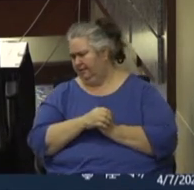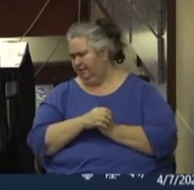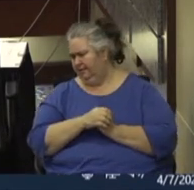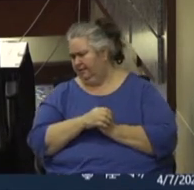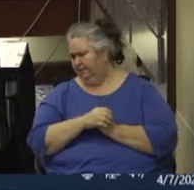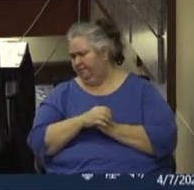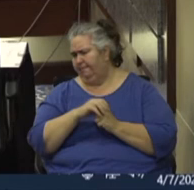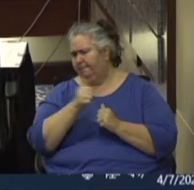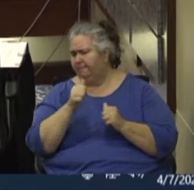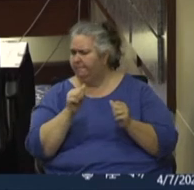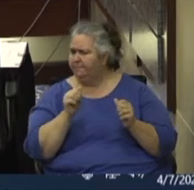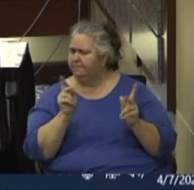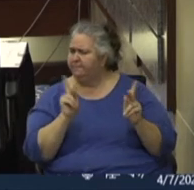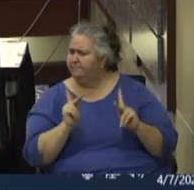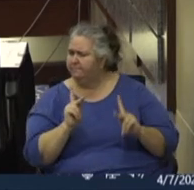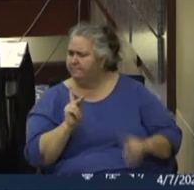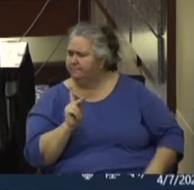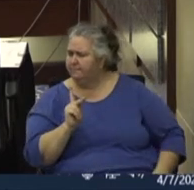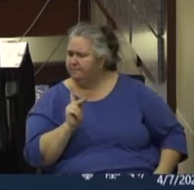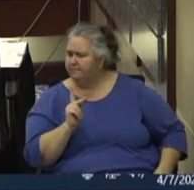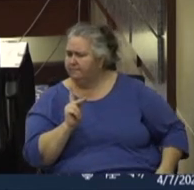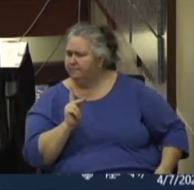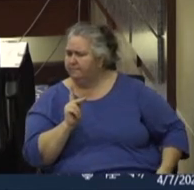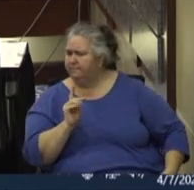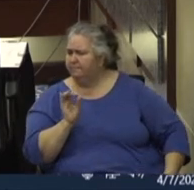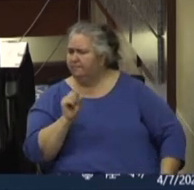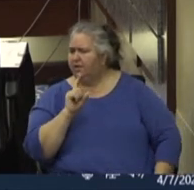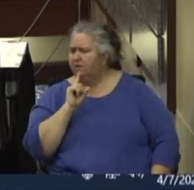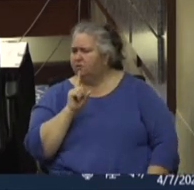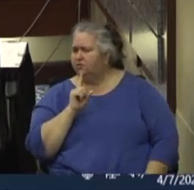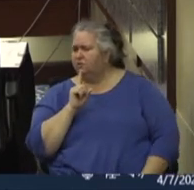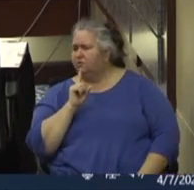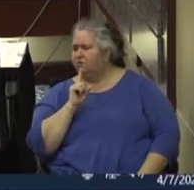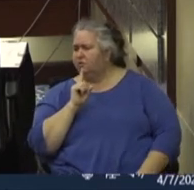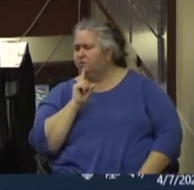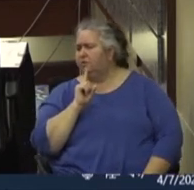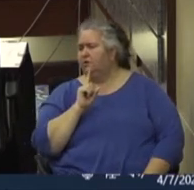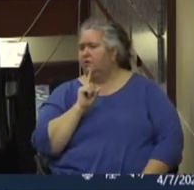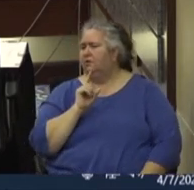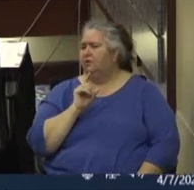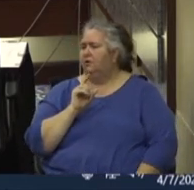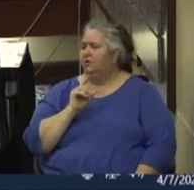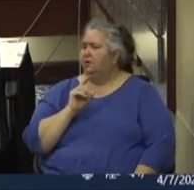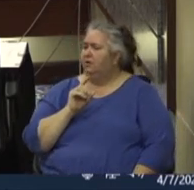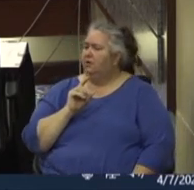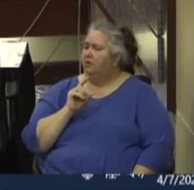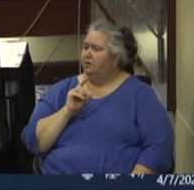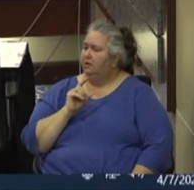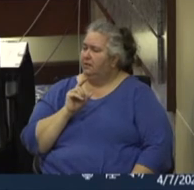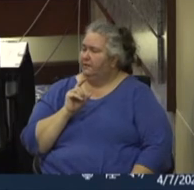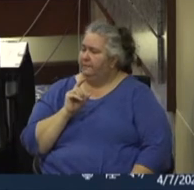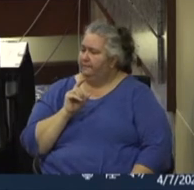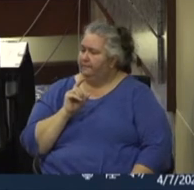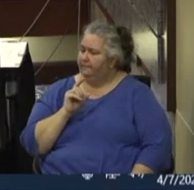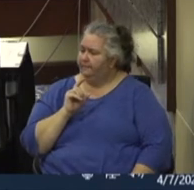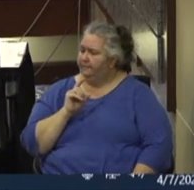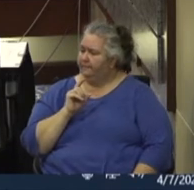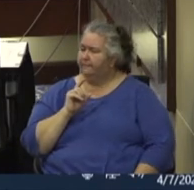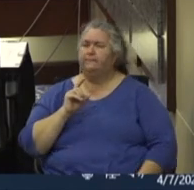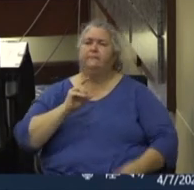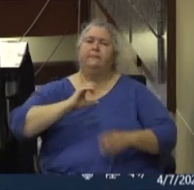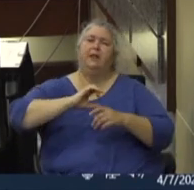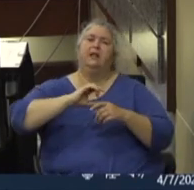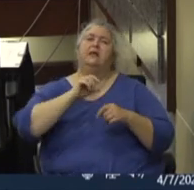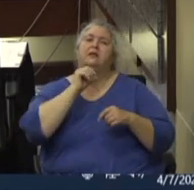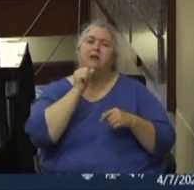make sure that there was a manner in which resources could be made available to our non